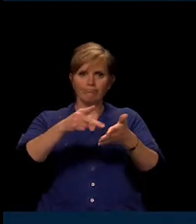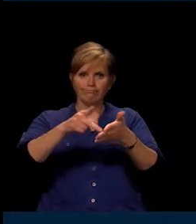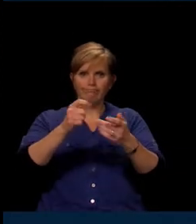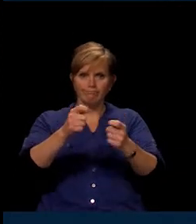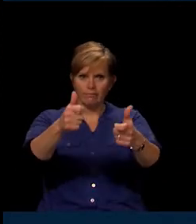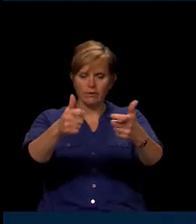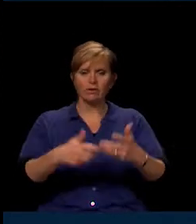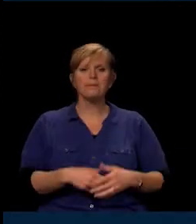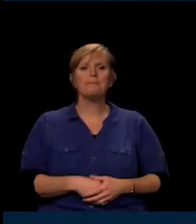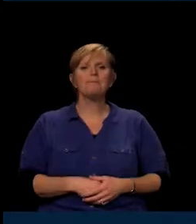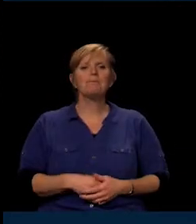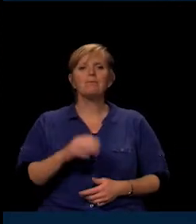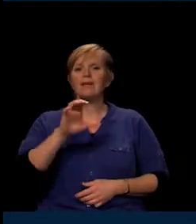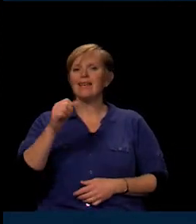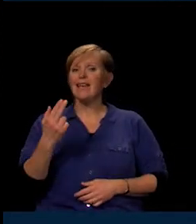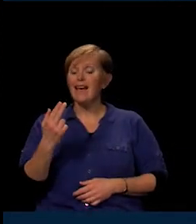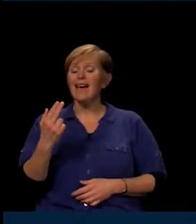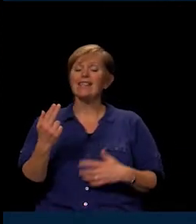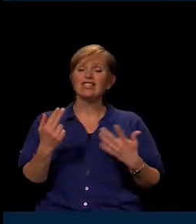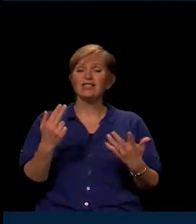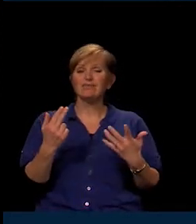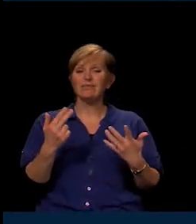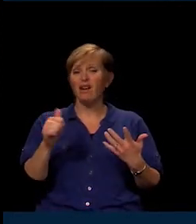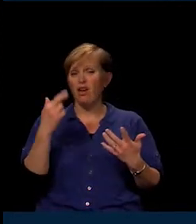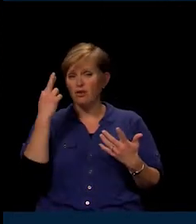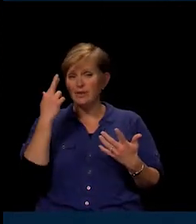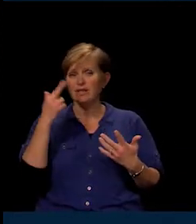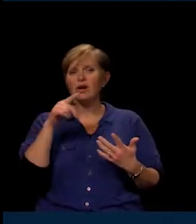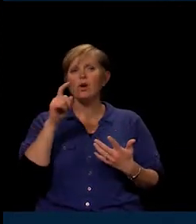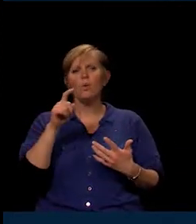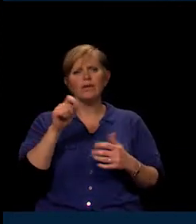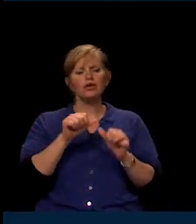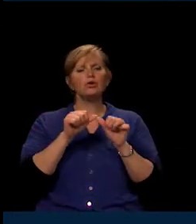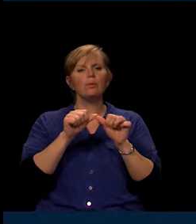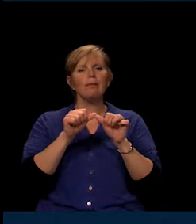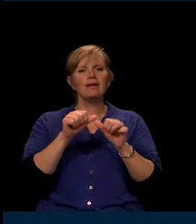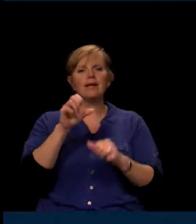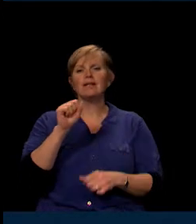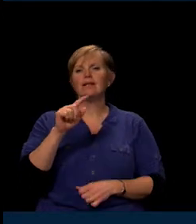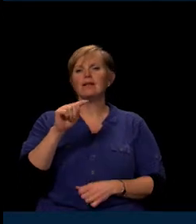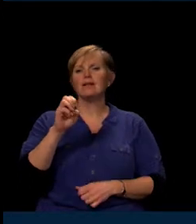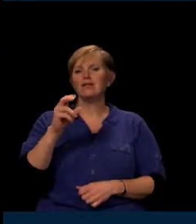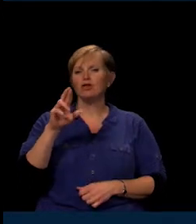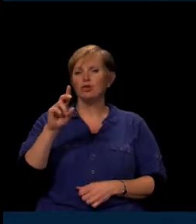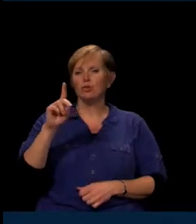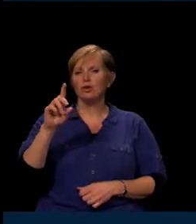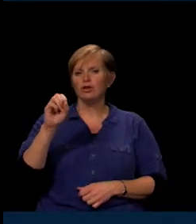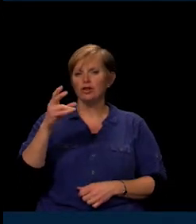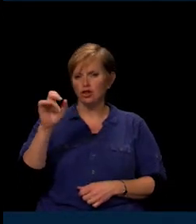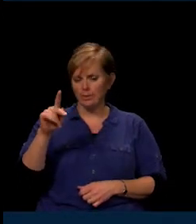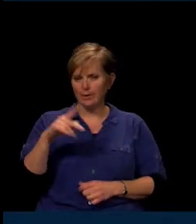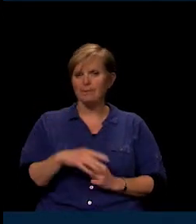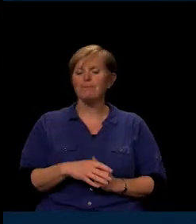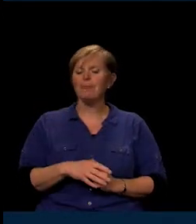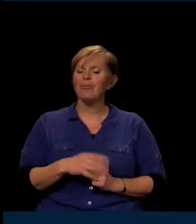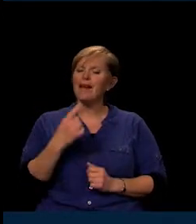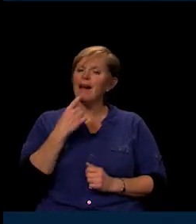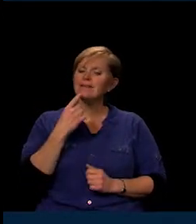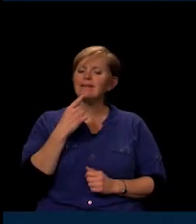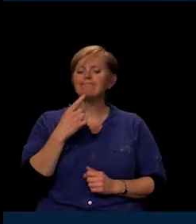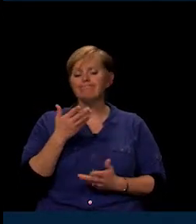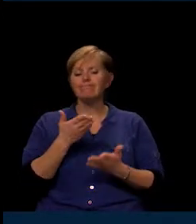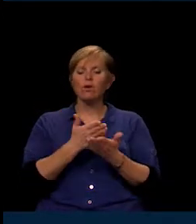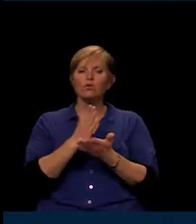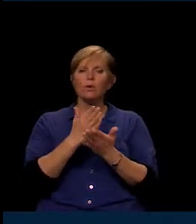And finally, cash, we need cash to maintain stewardship. I said it's okay to utilize some additional funds